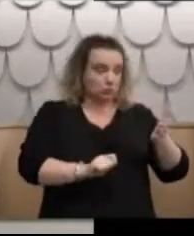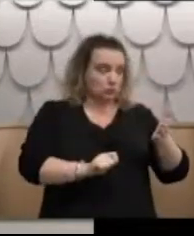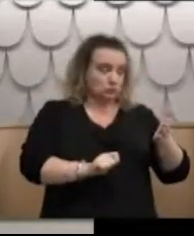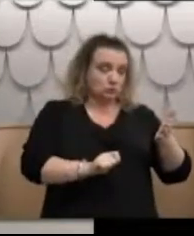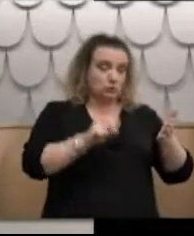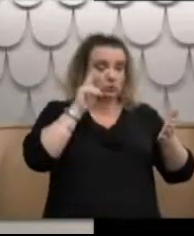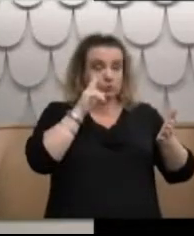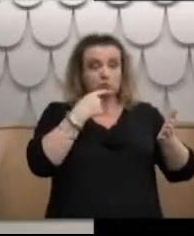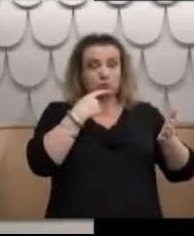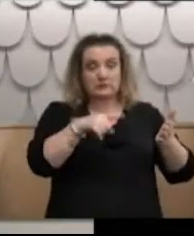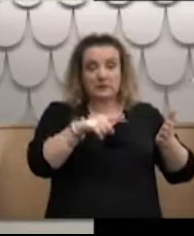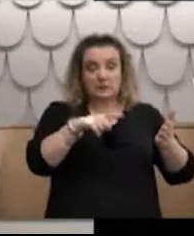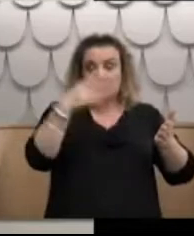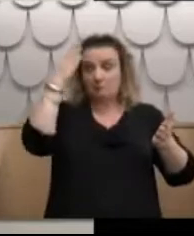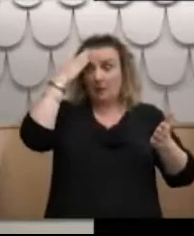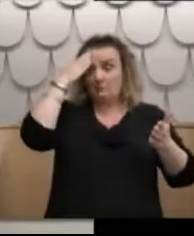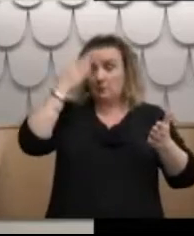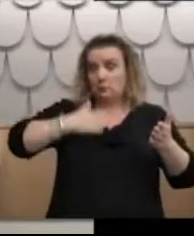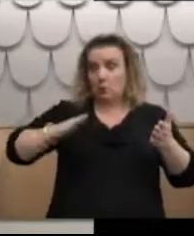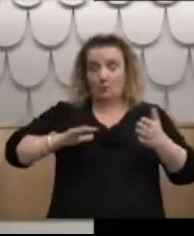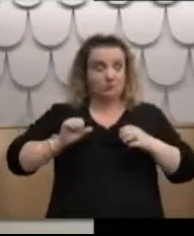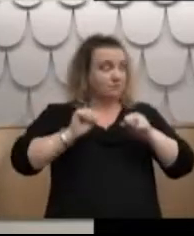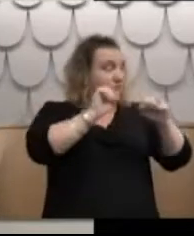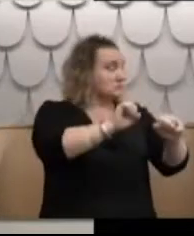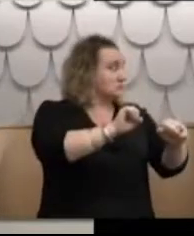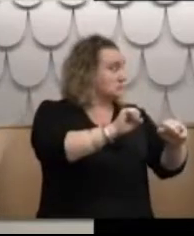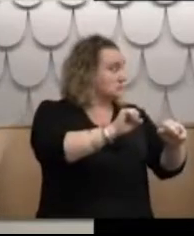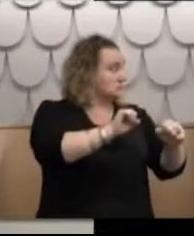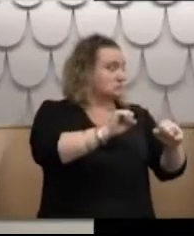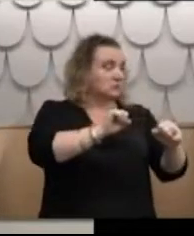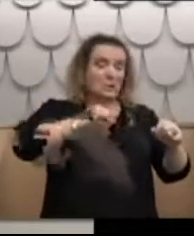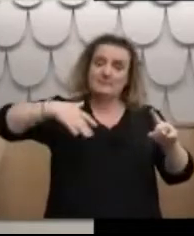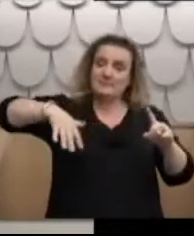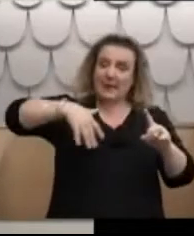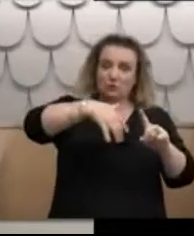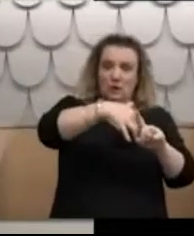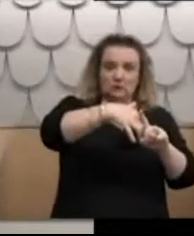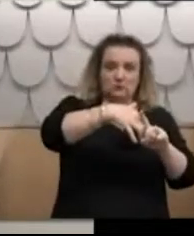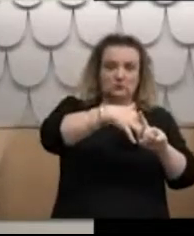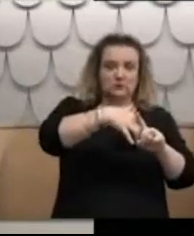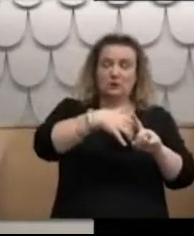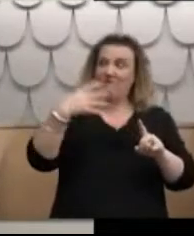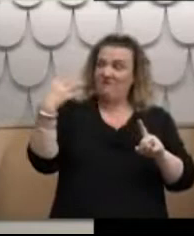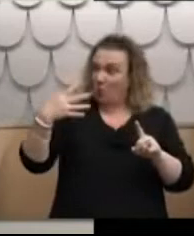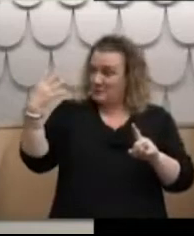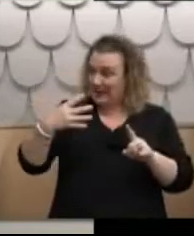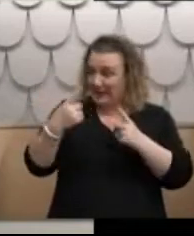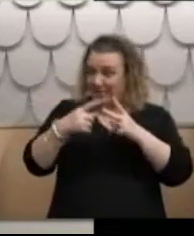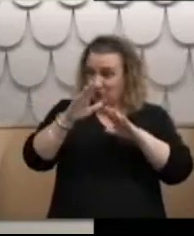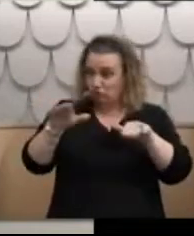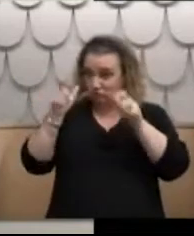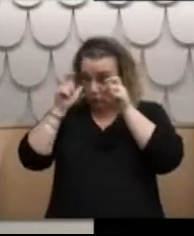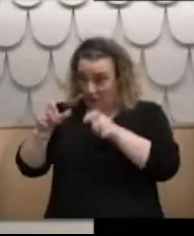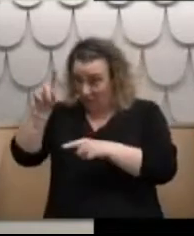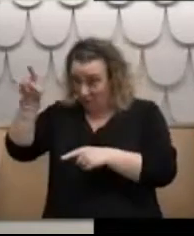saw that they were saying your mum didn't want to visit you at all, the background of that is she had 14 other children to look after,